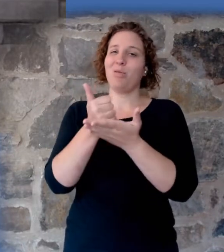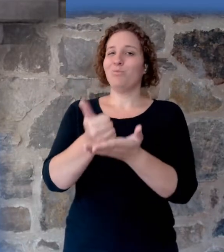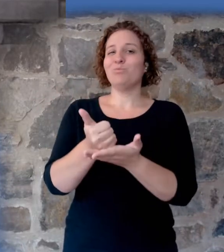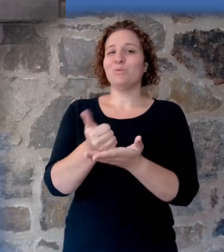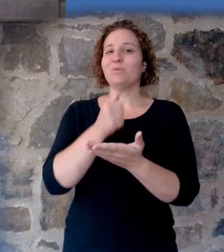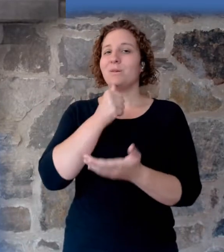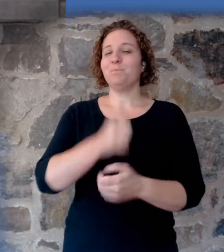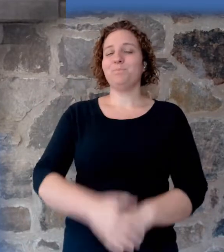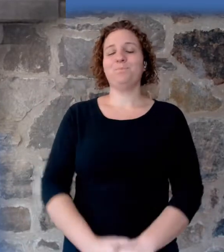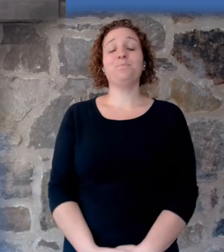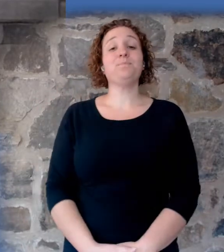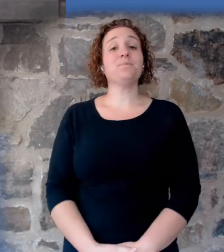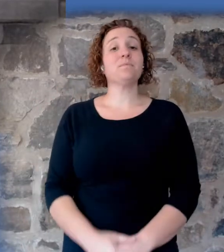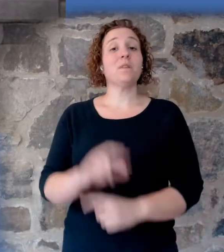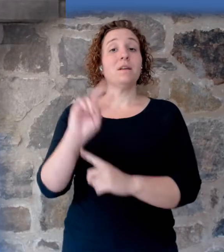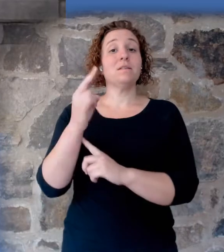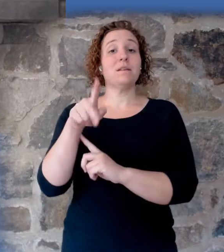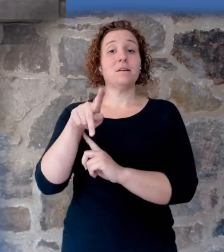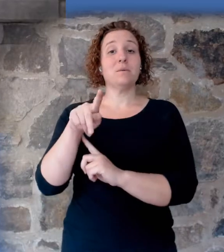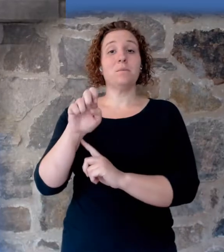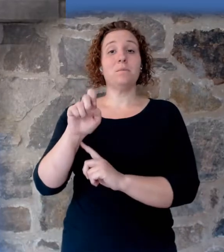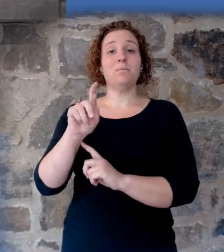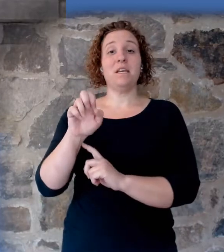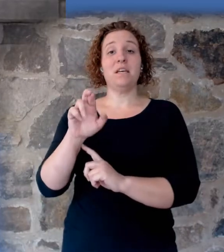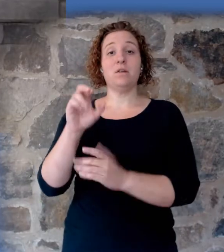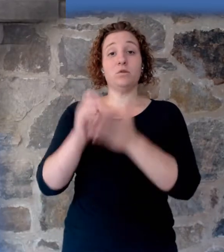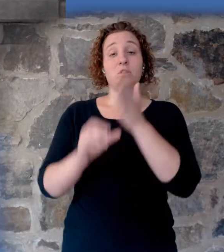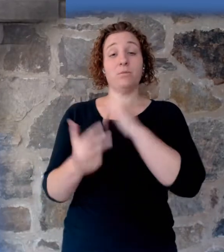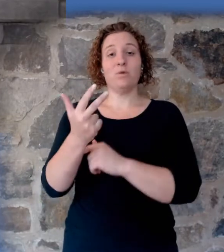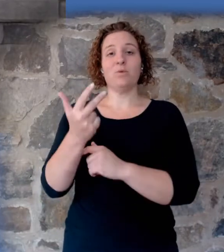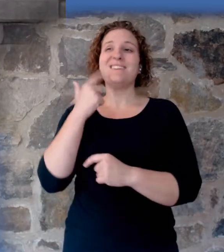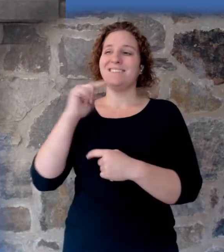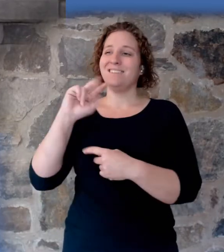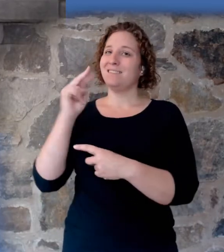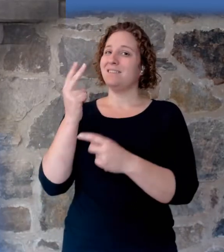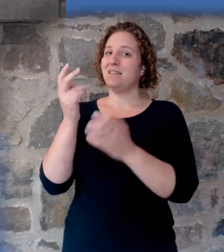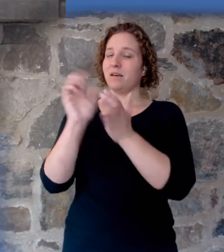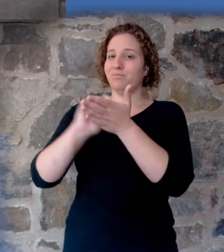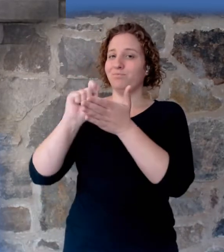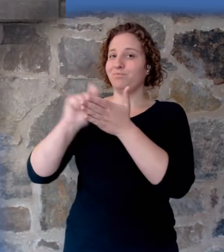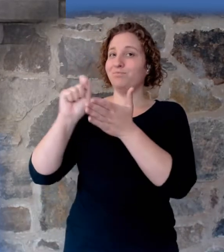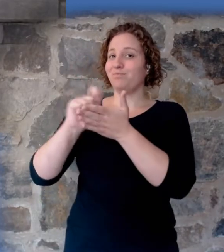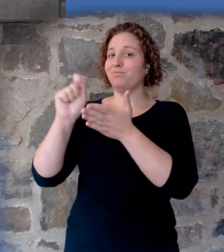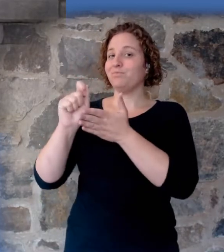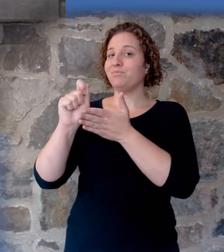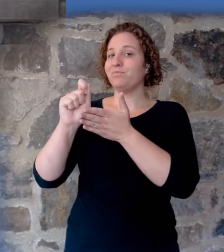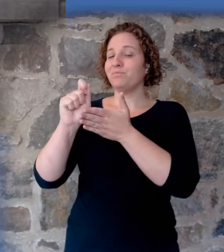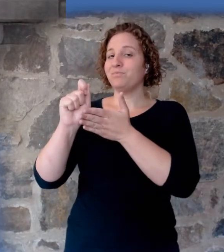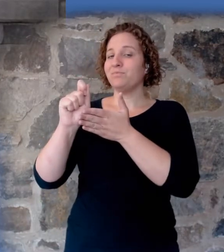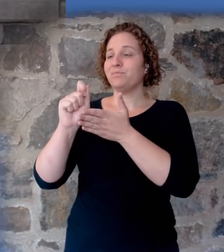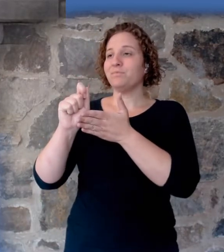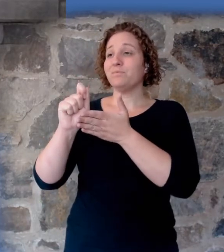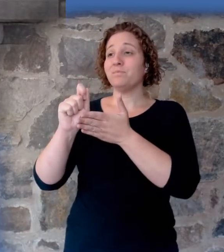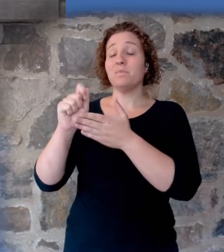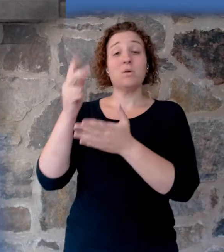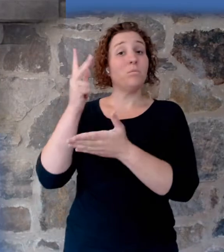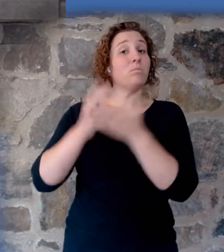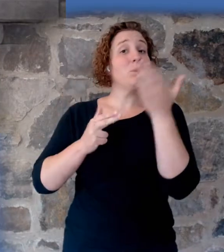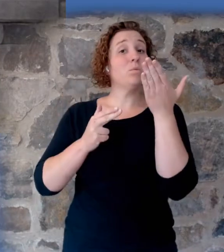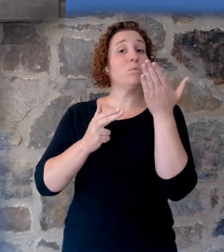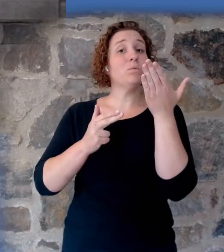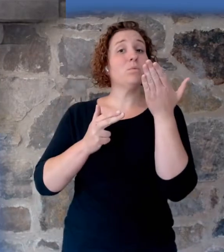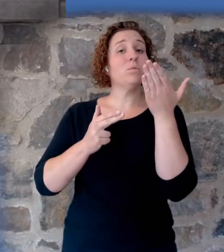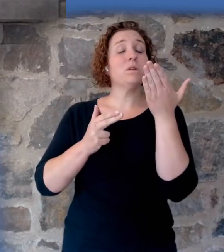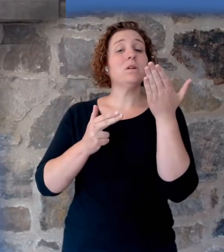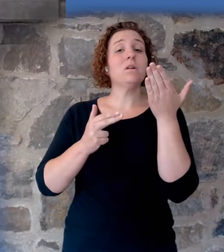2 Peter chapter 3, this second epistle, beloved, I now write unto you, both in which I stir